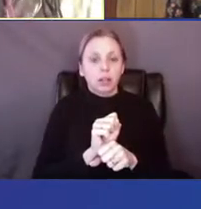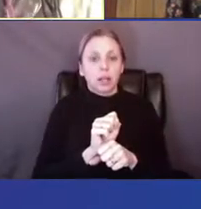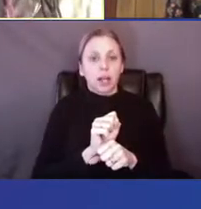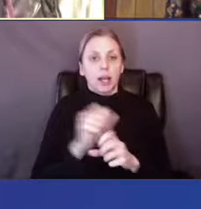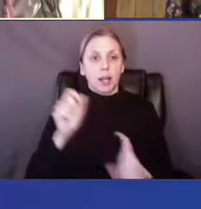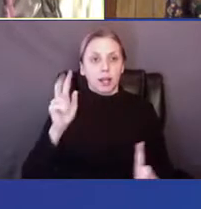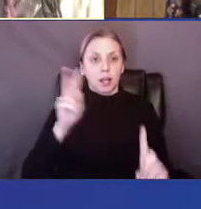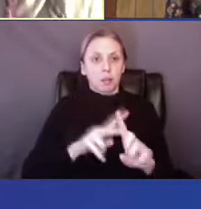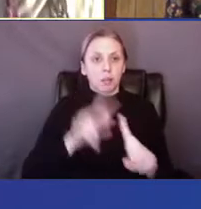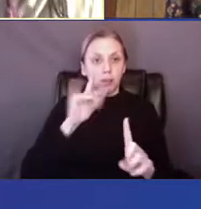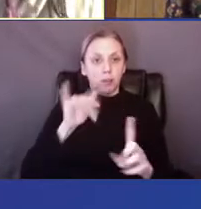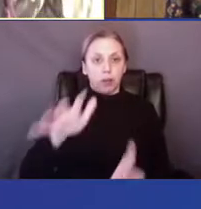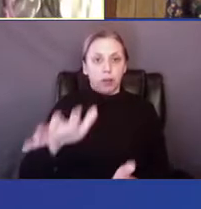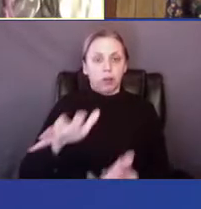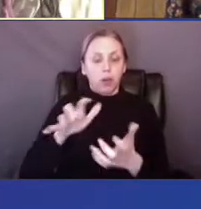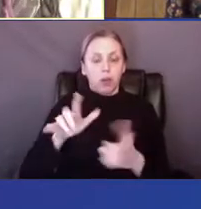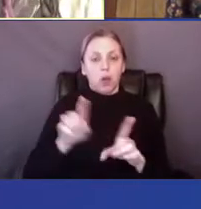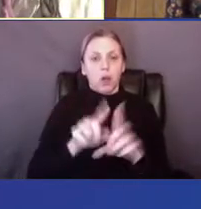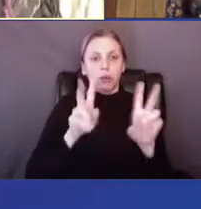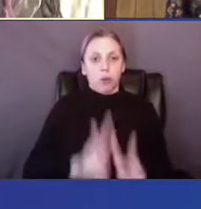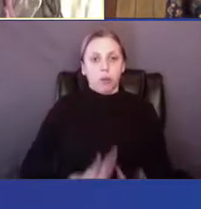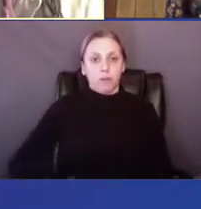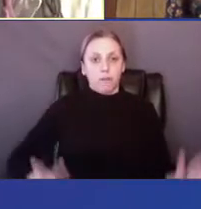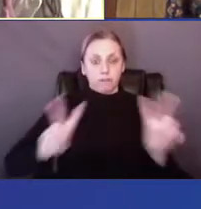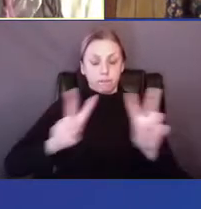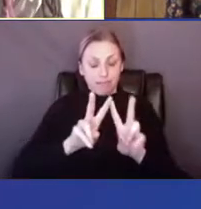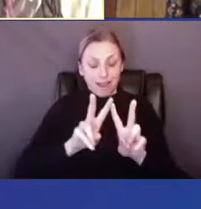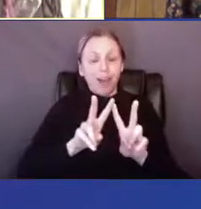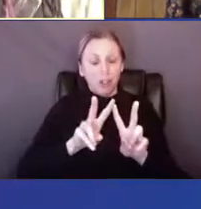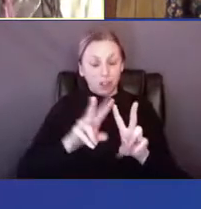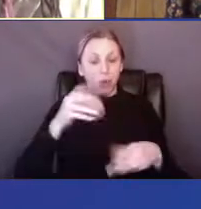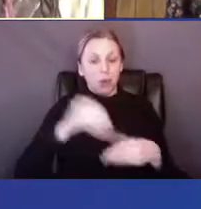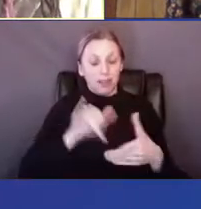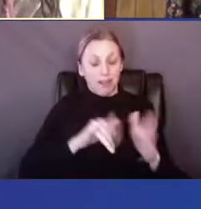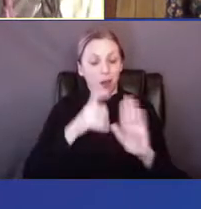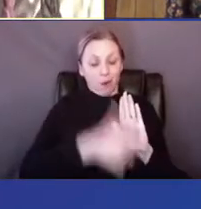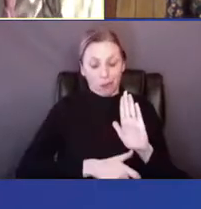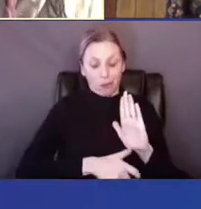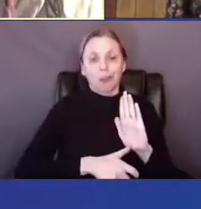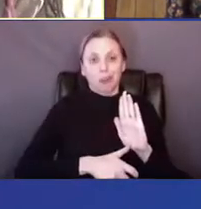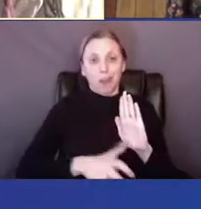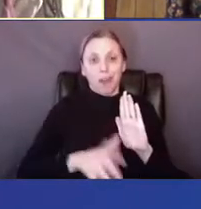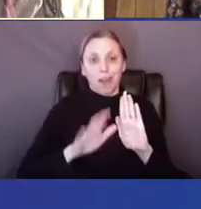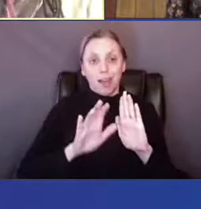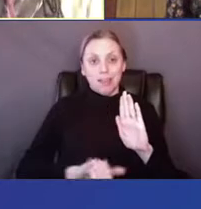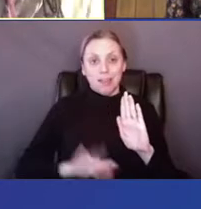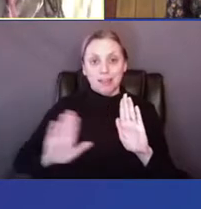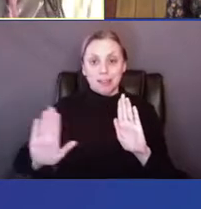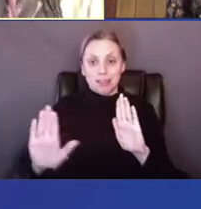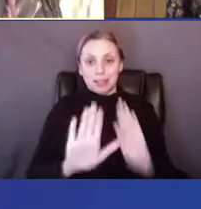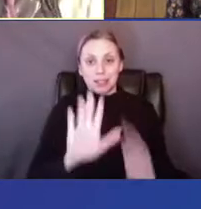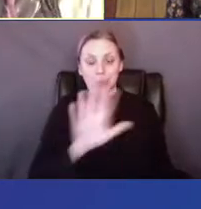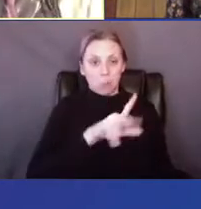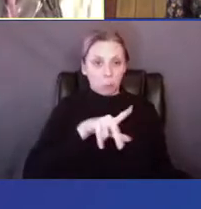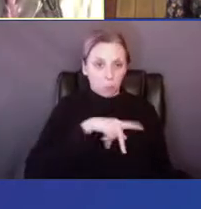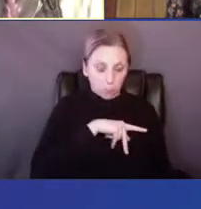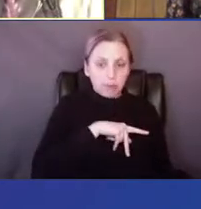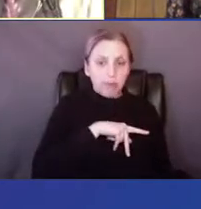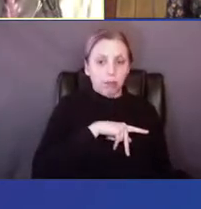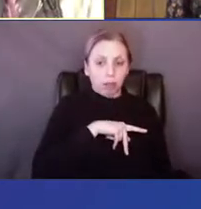uh, the value that I found in the piece, the article is his personal, um,